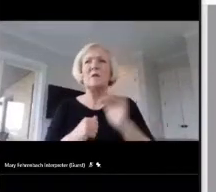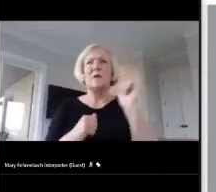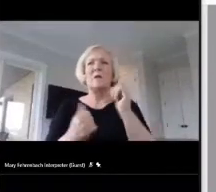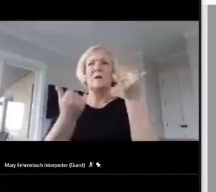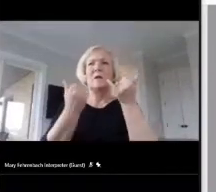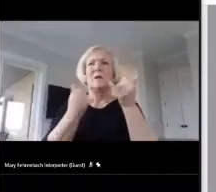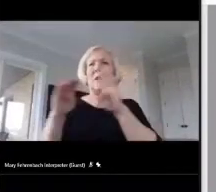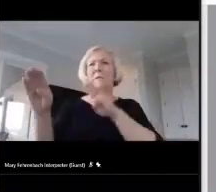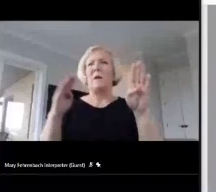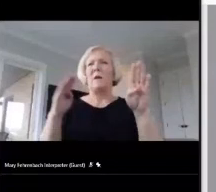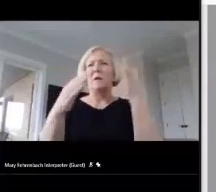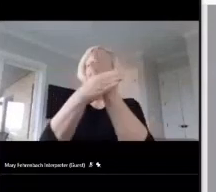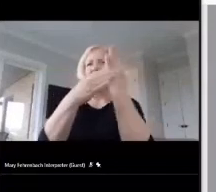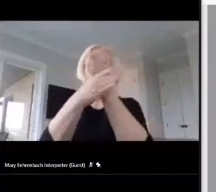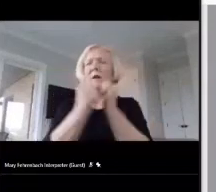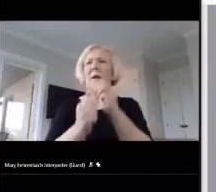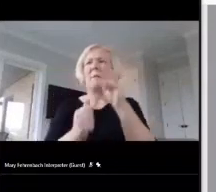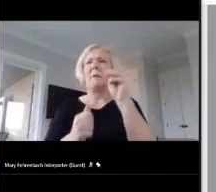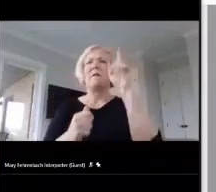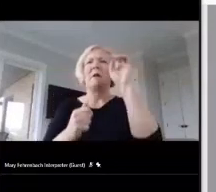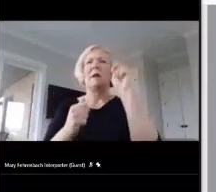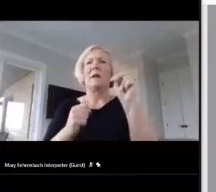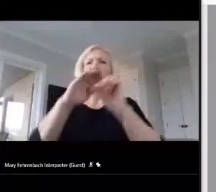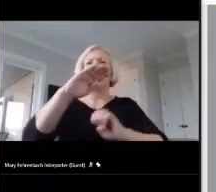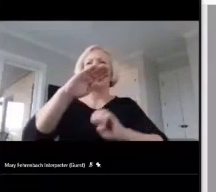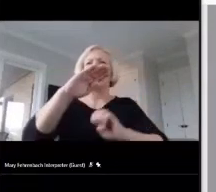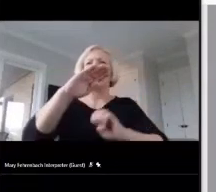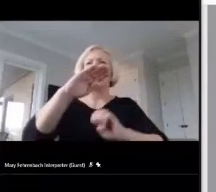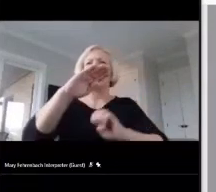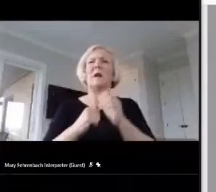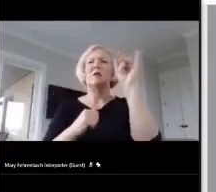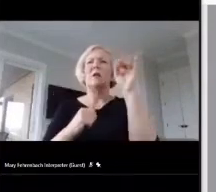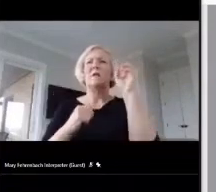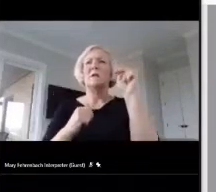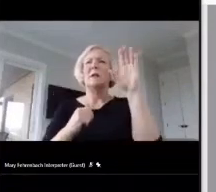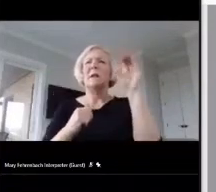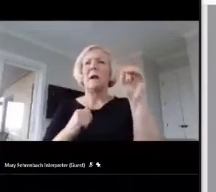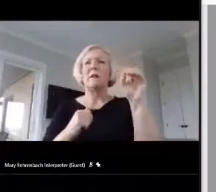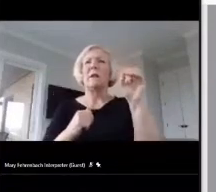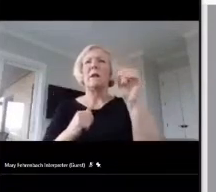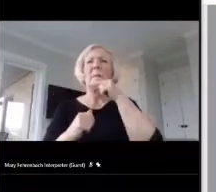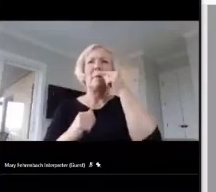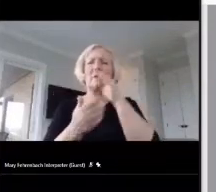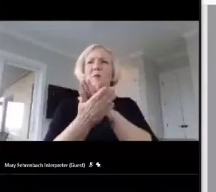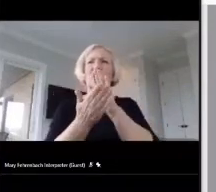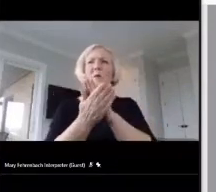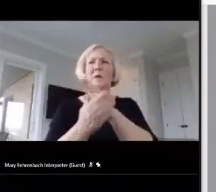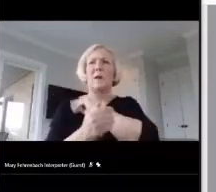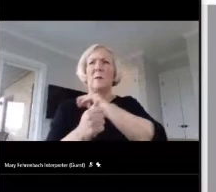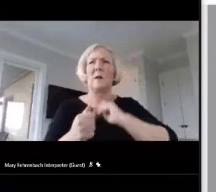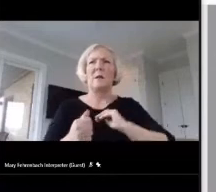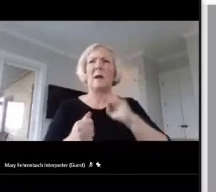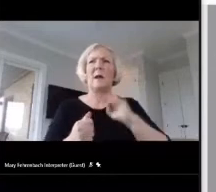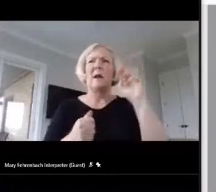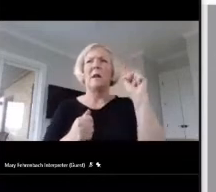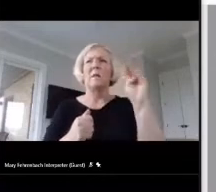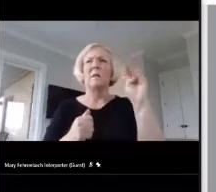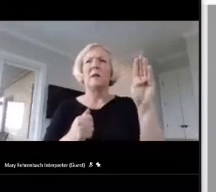interventionist at McFerrin Elementary in Jefferson County Public Schools and is a member of the Kentucky NBCT Network.